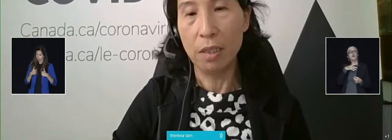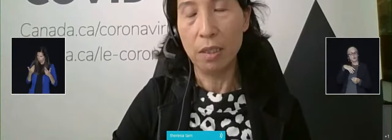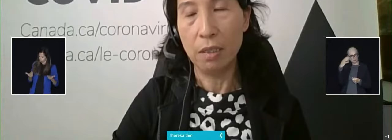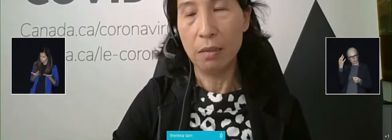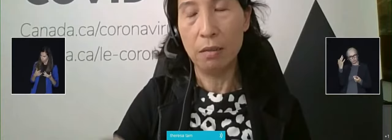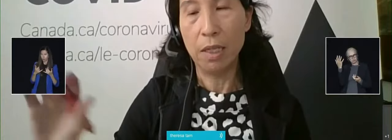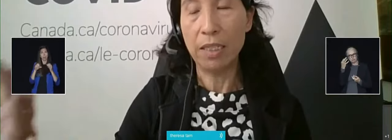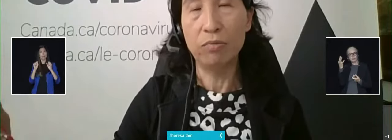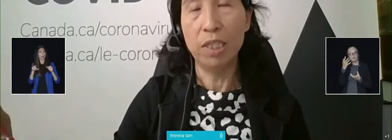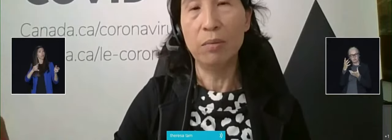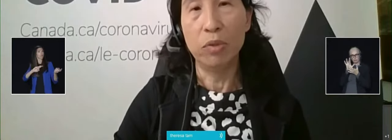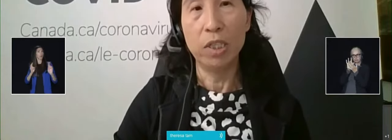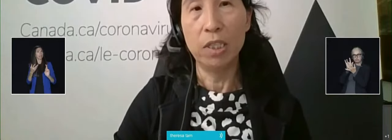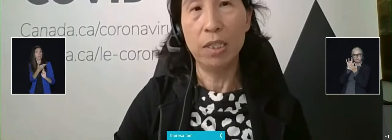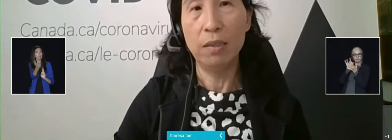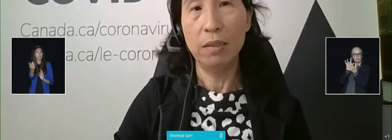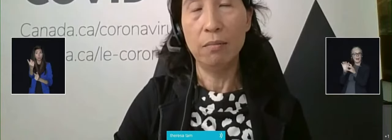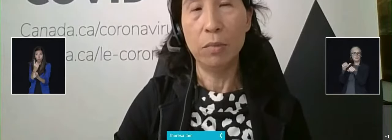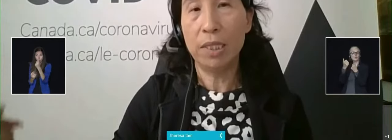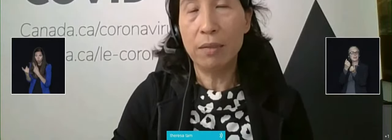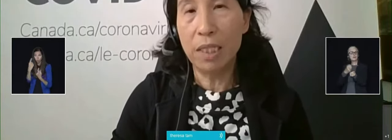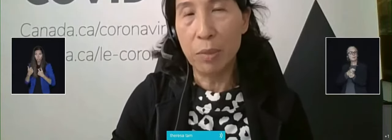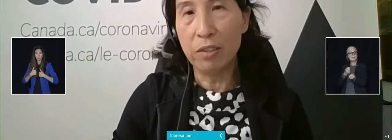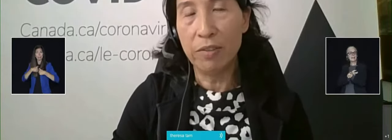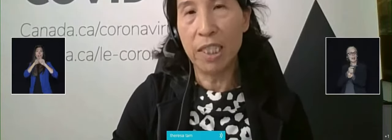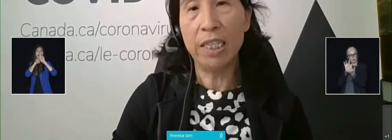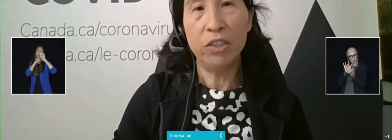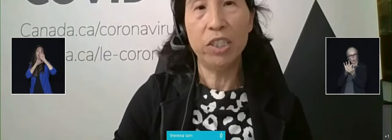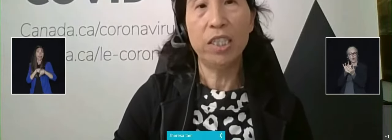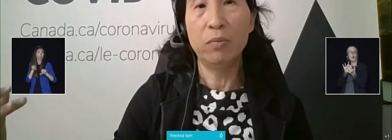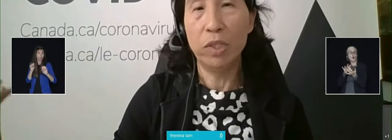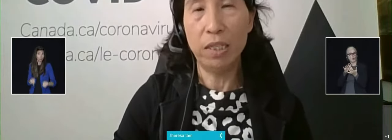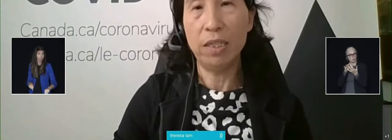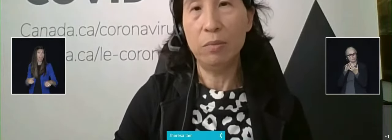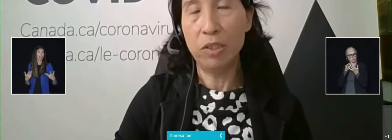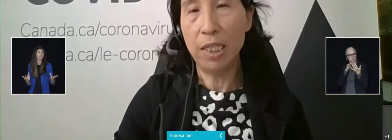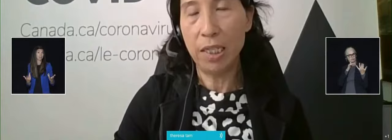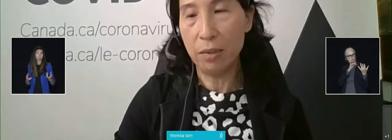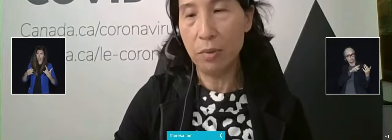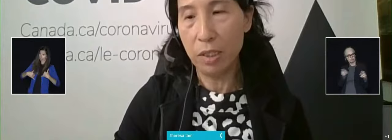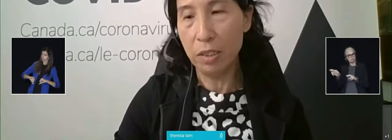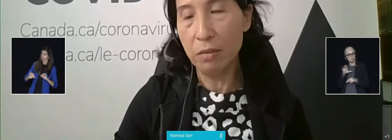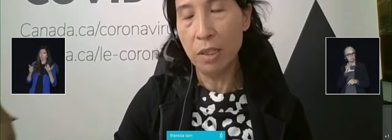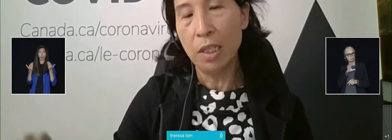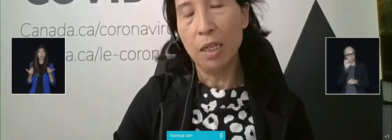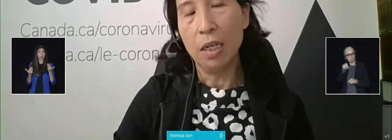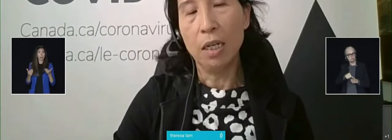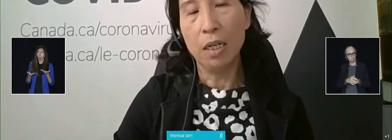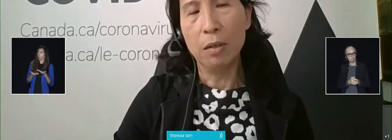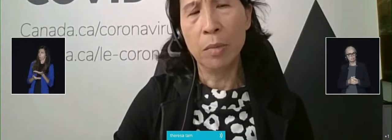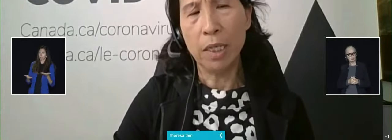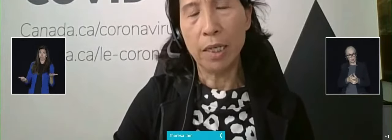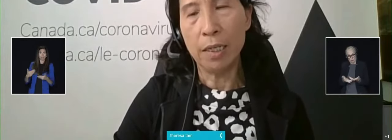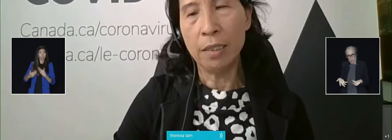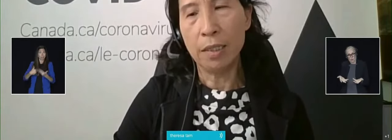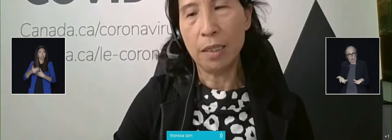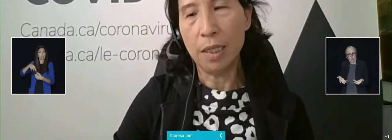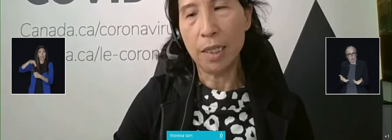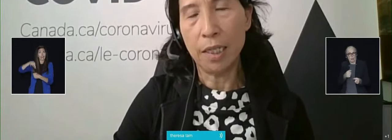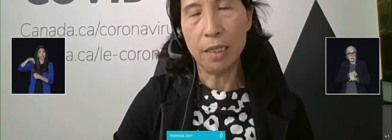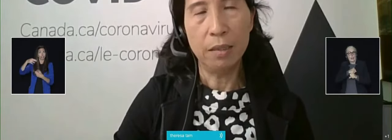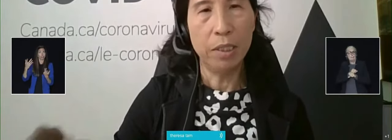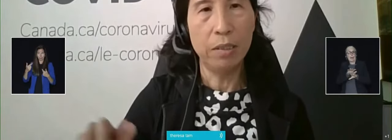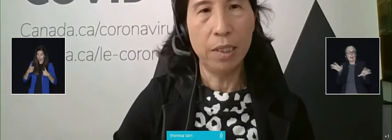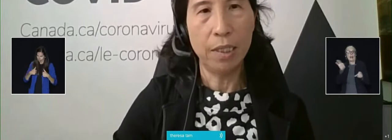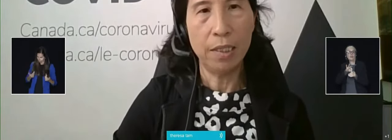that's really important. And we're still in the middle of an election, and we are communicating with you. And